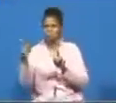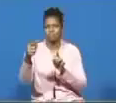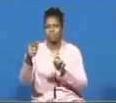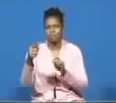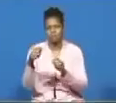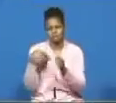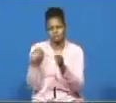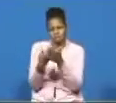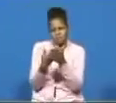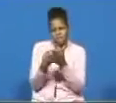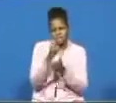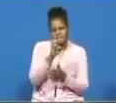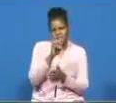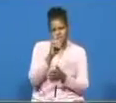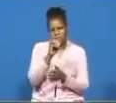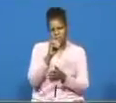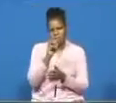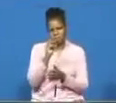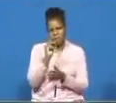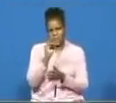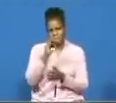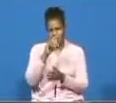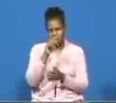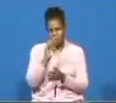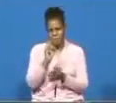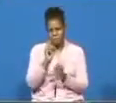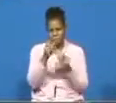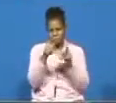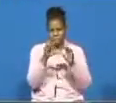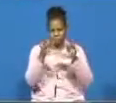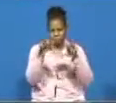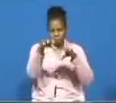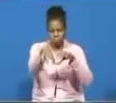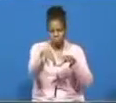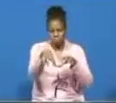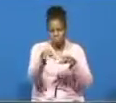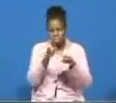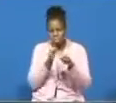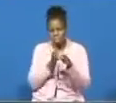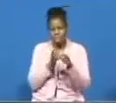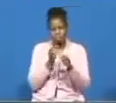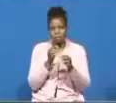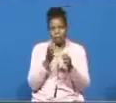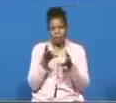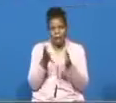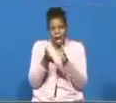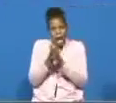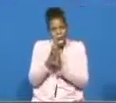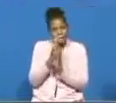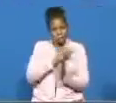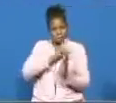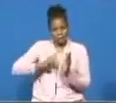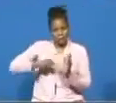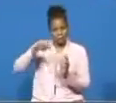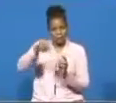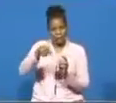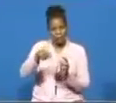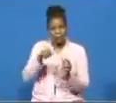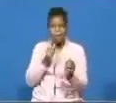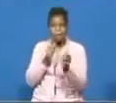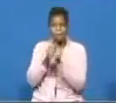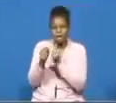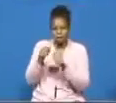edomites and the edomites and asking for passage through adam to make their way